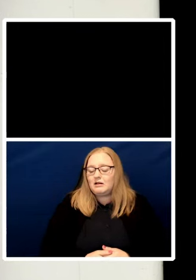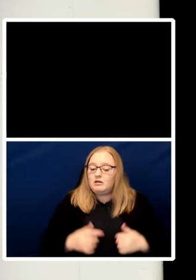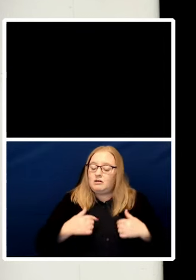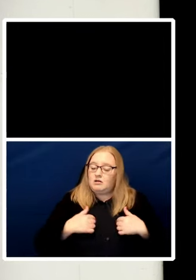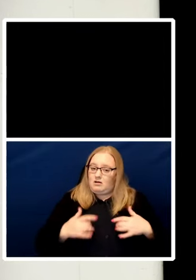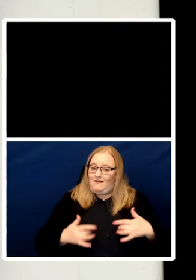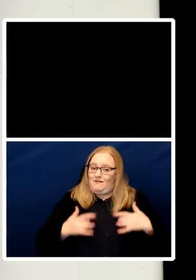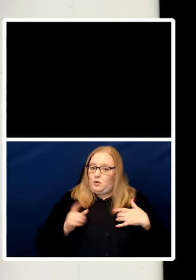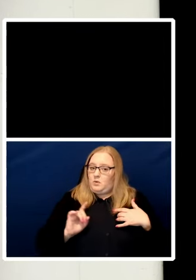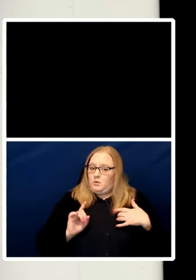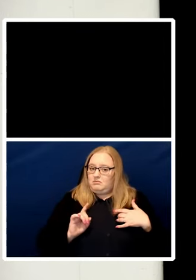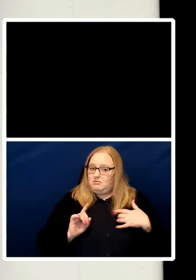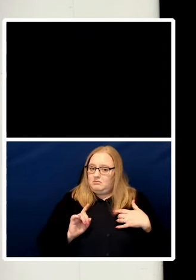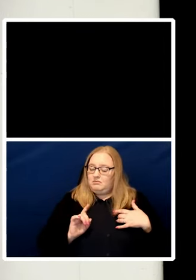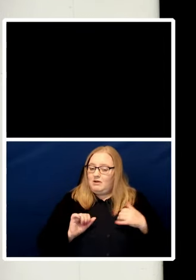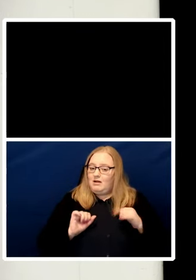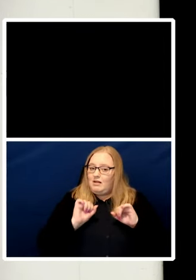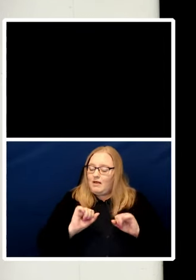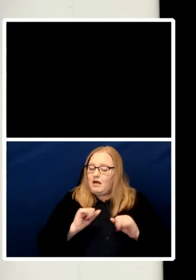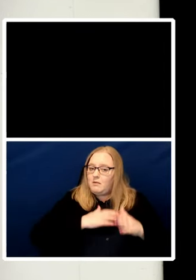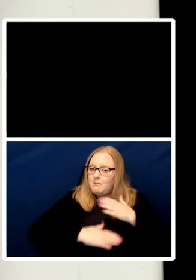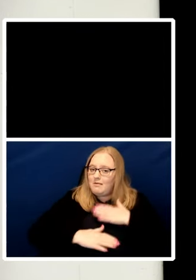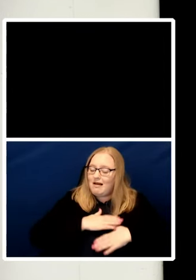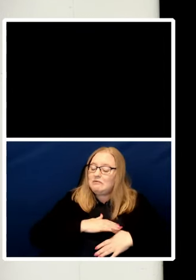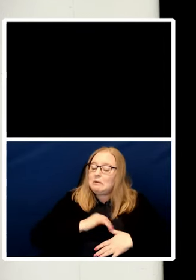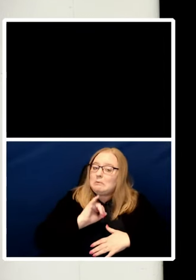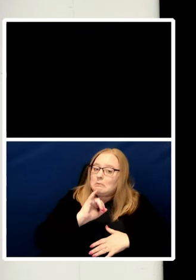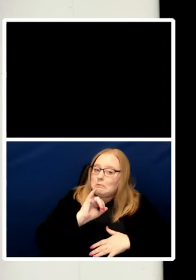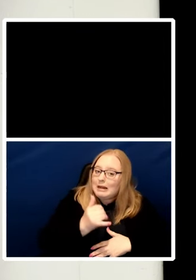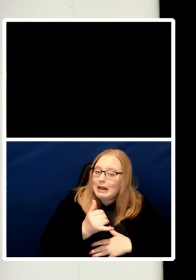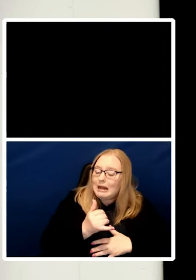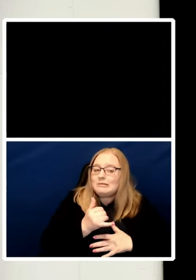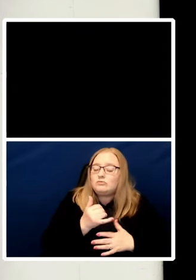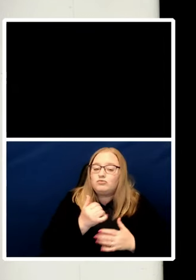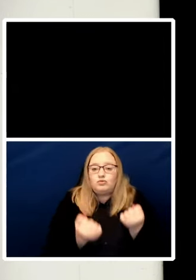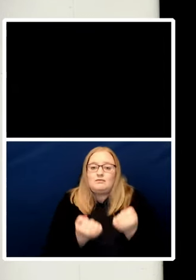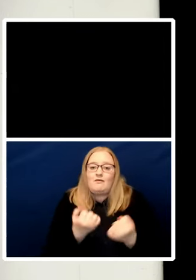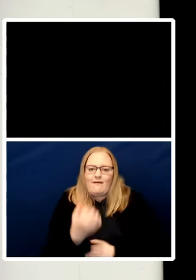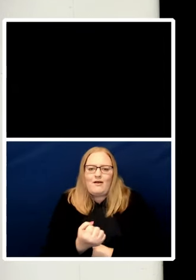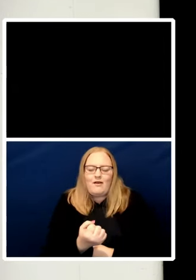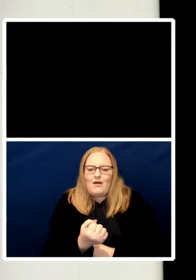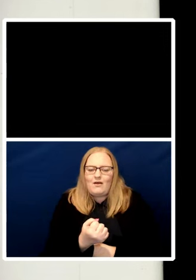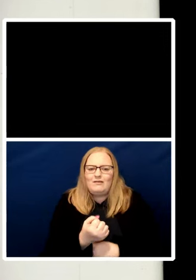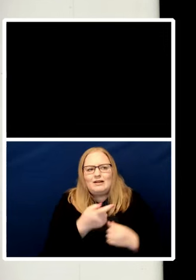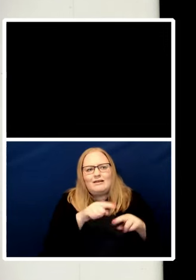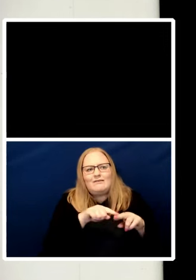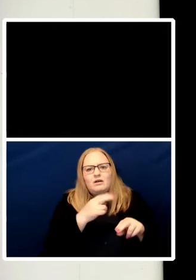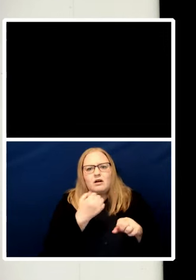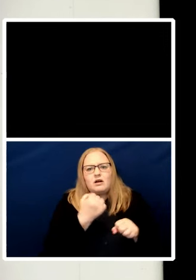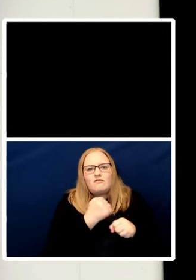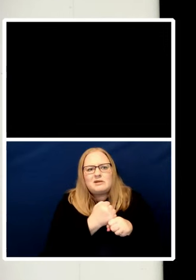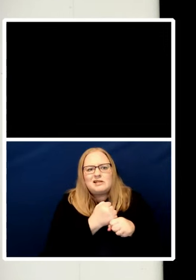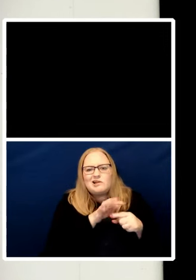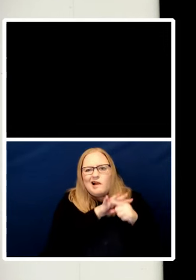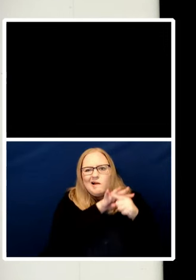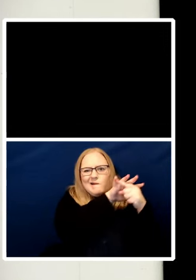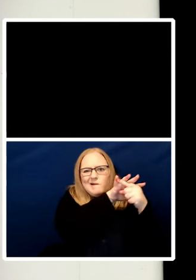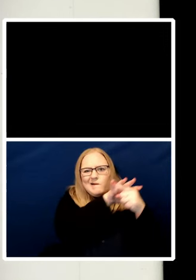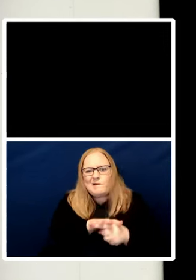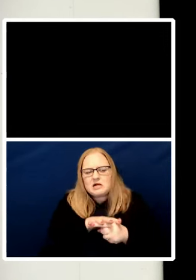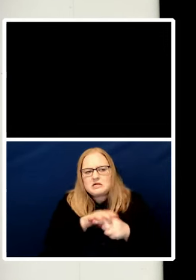be justified in the face of tyranny, the decision to break the law is just the beginning